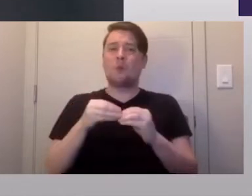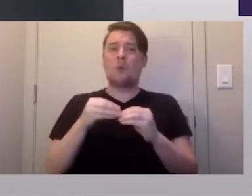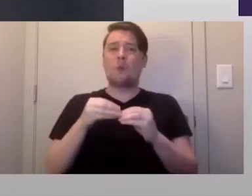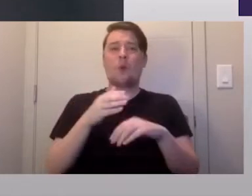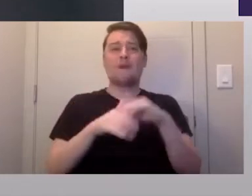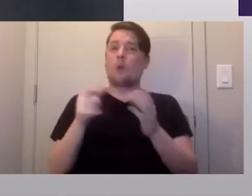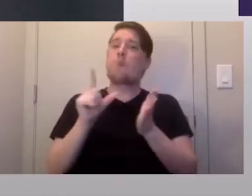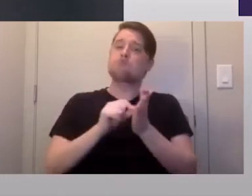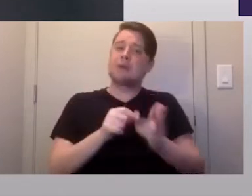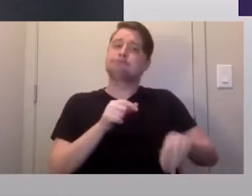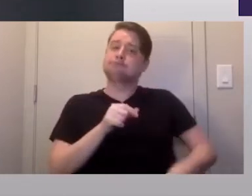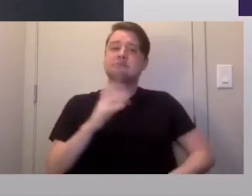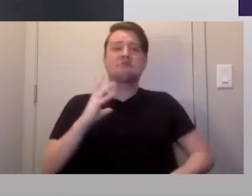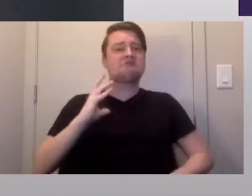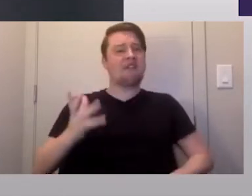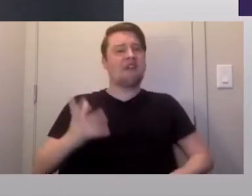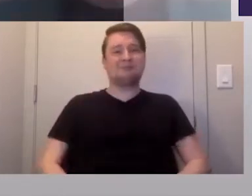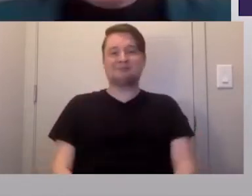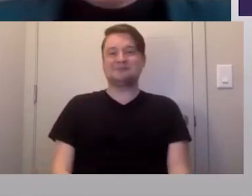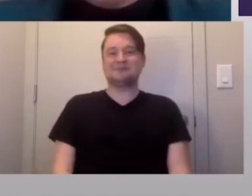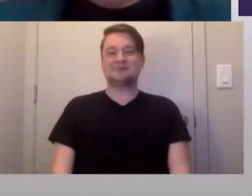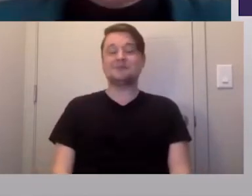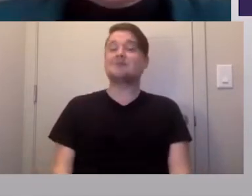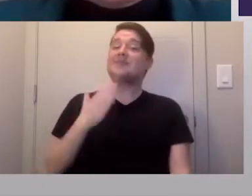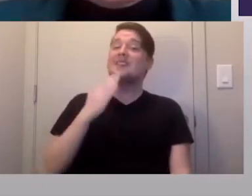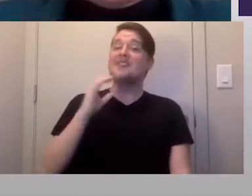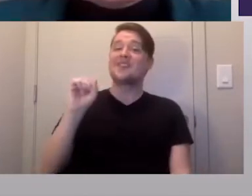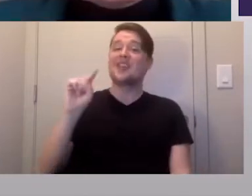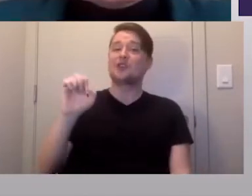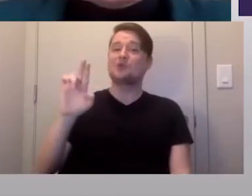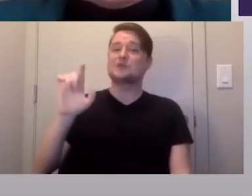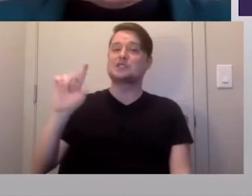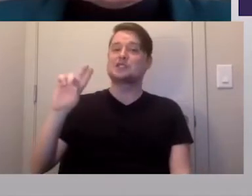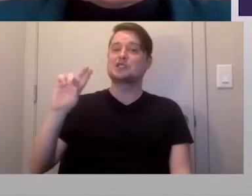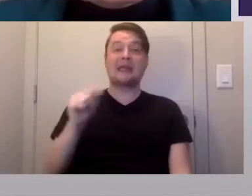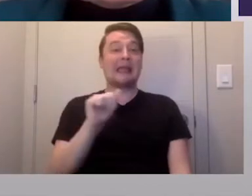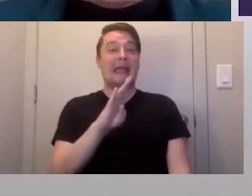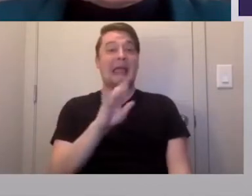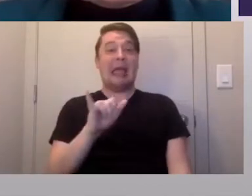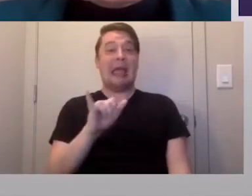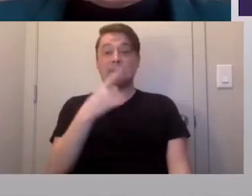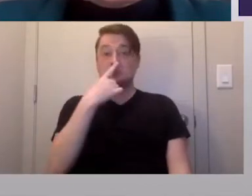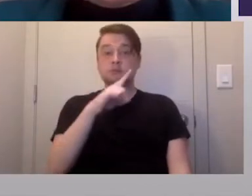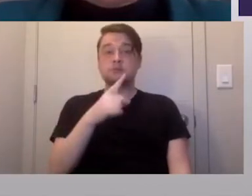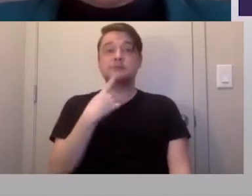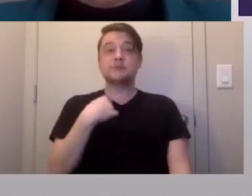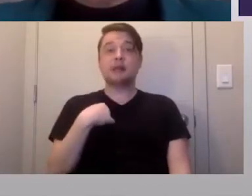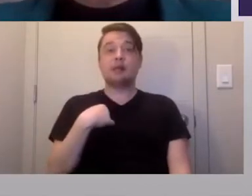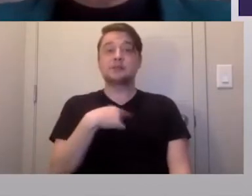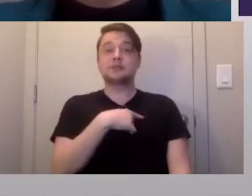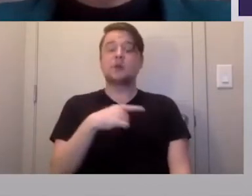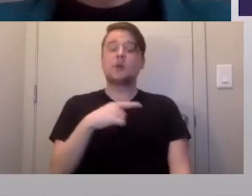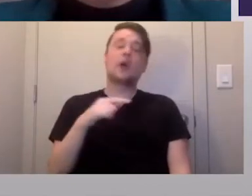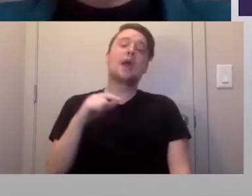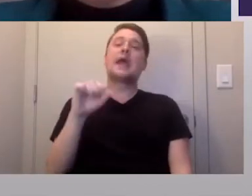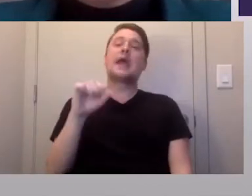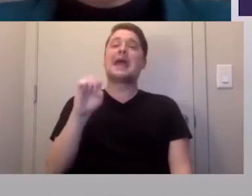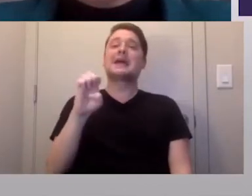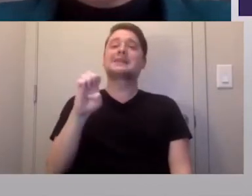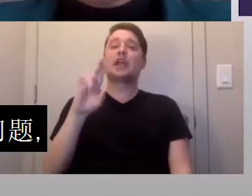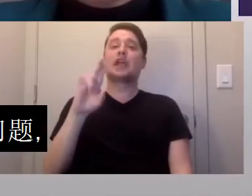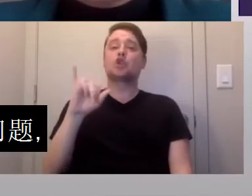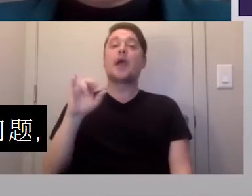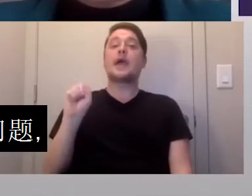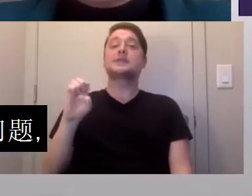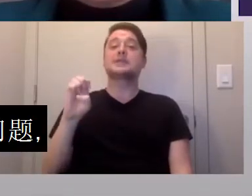carry it around with you. Thanks, Sterling. Abby, can you tell us what SEIU 775 Benefits Group has